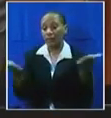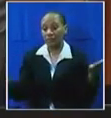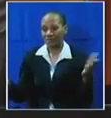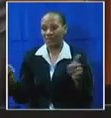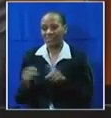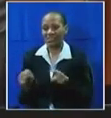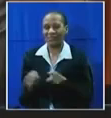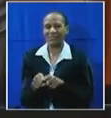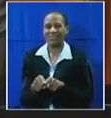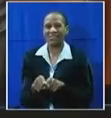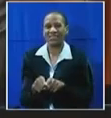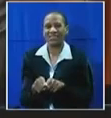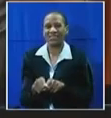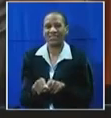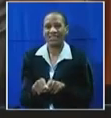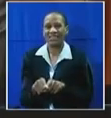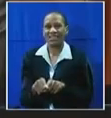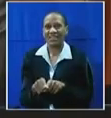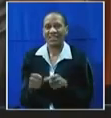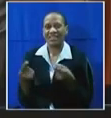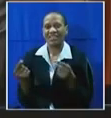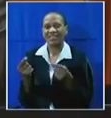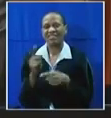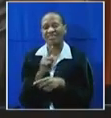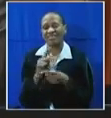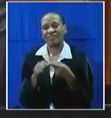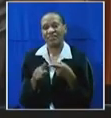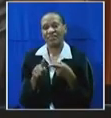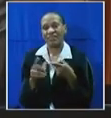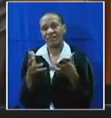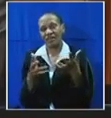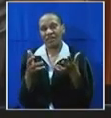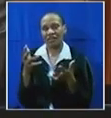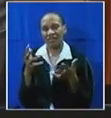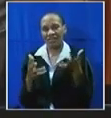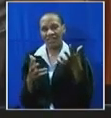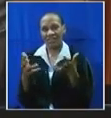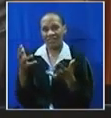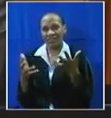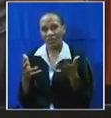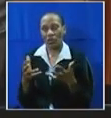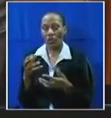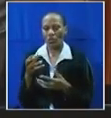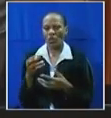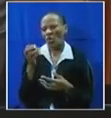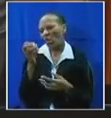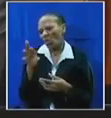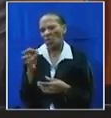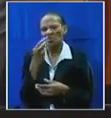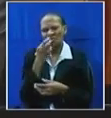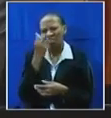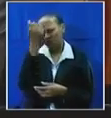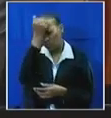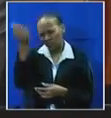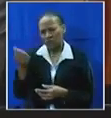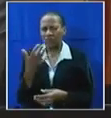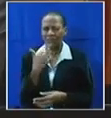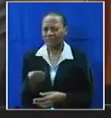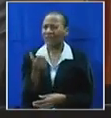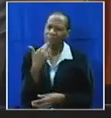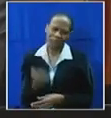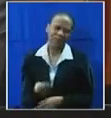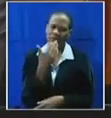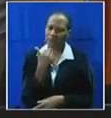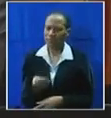or fools, whatever the case may be. Please, please, please,